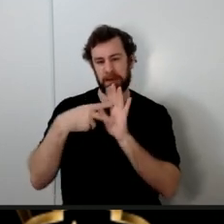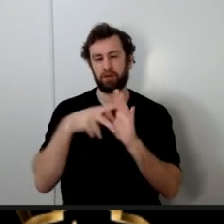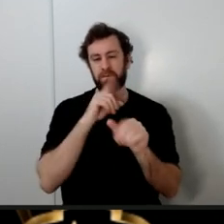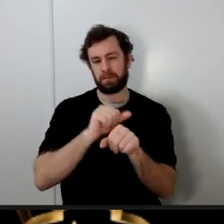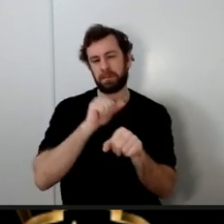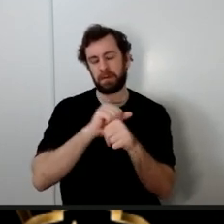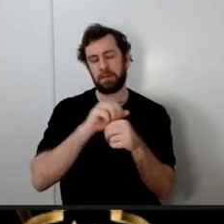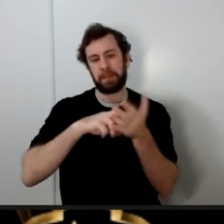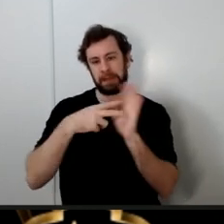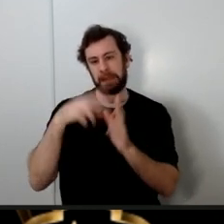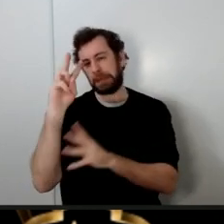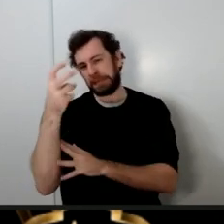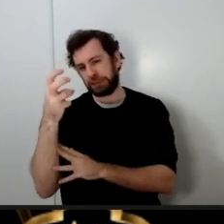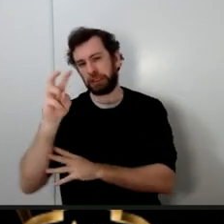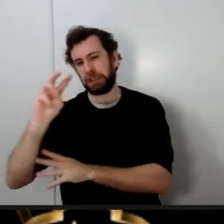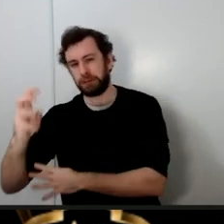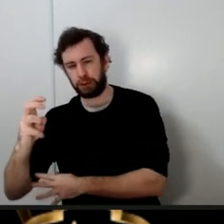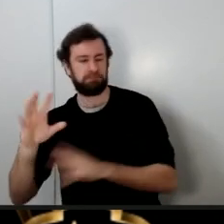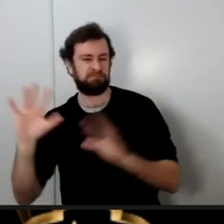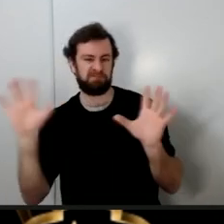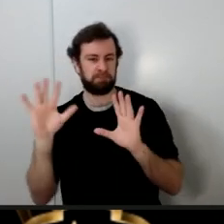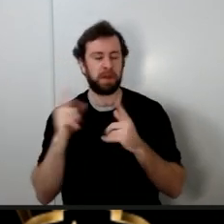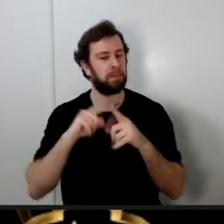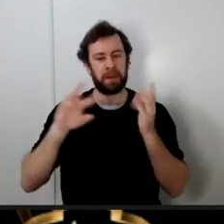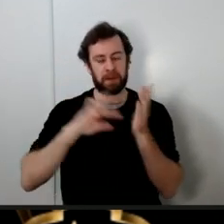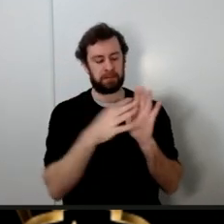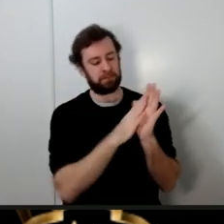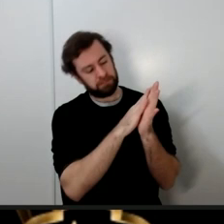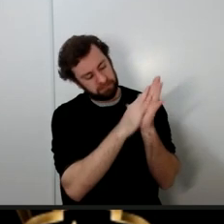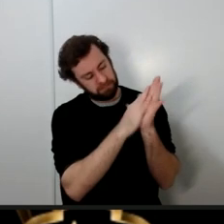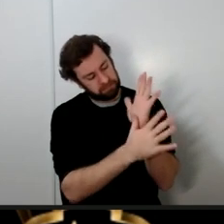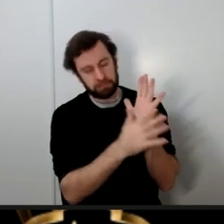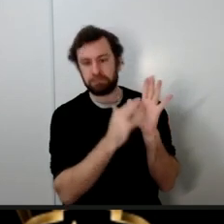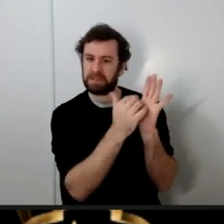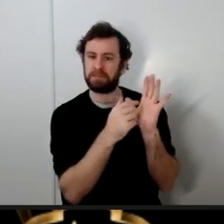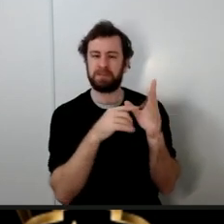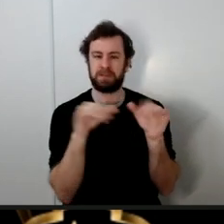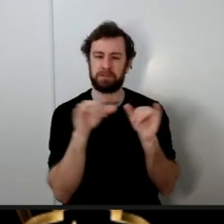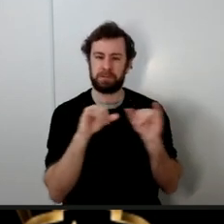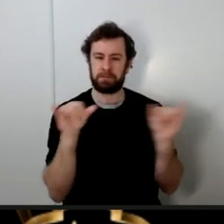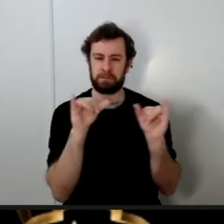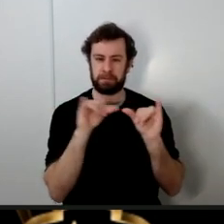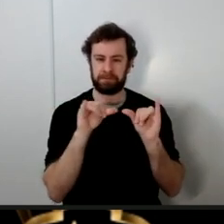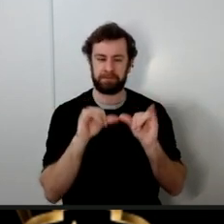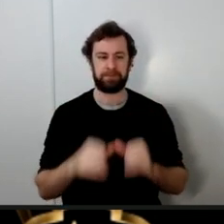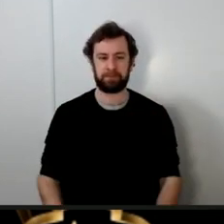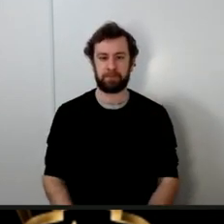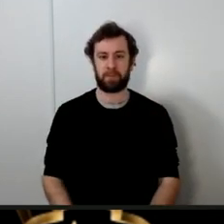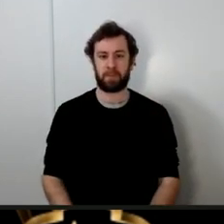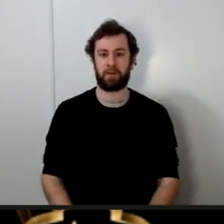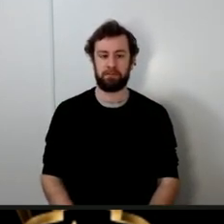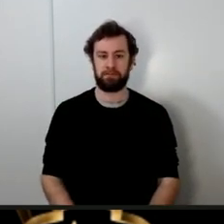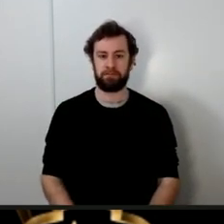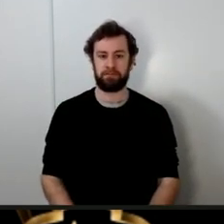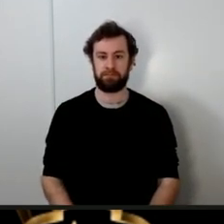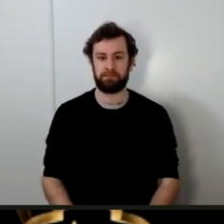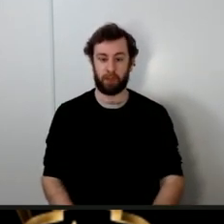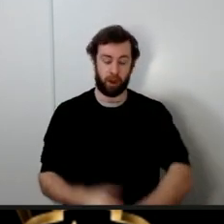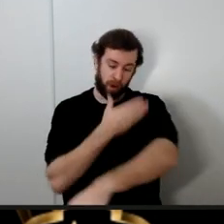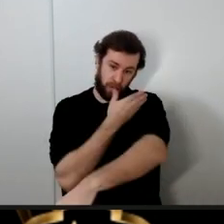inch by inch you'll follow them arms length by arms length